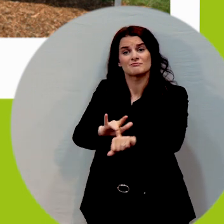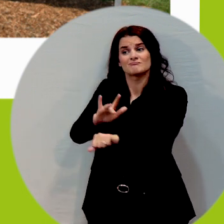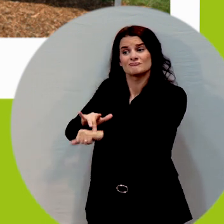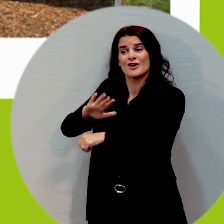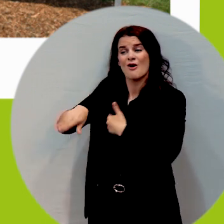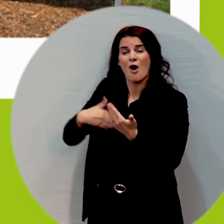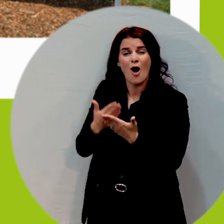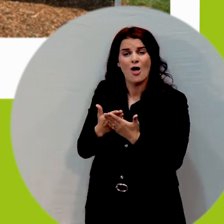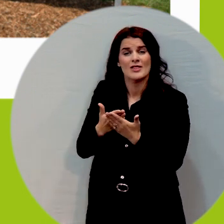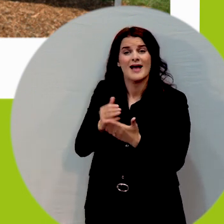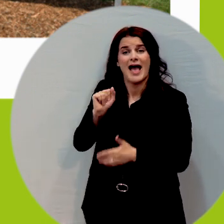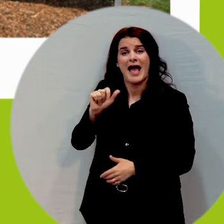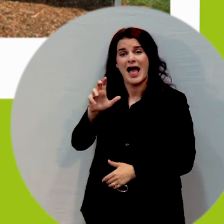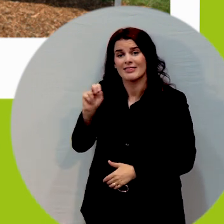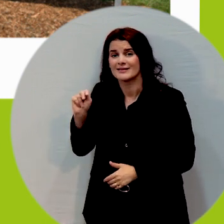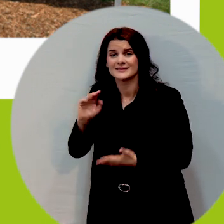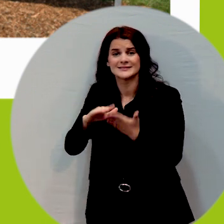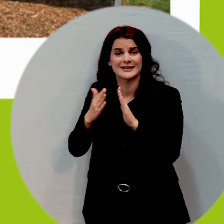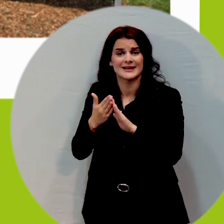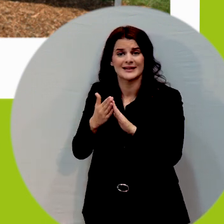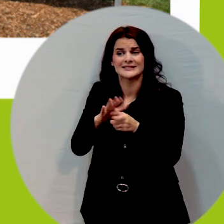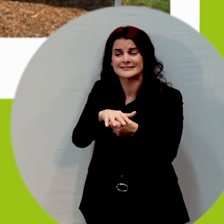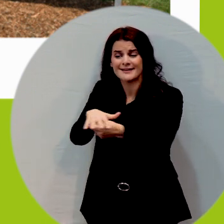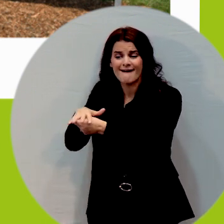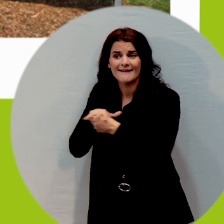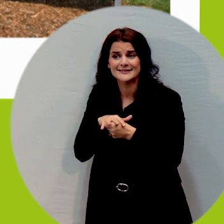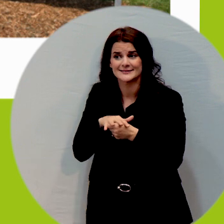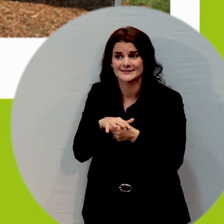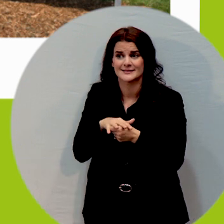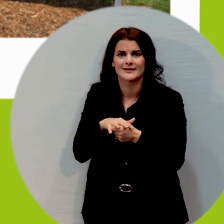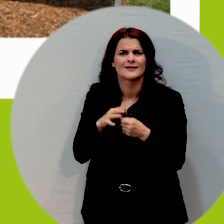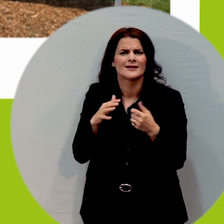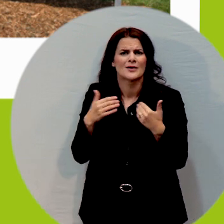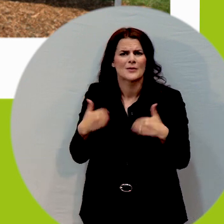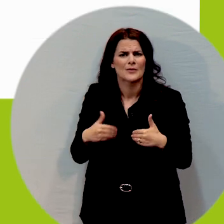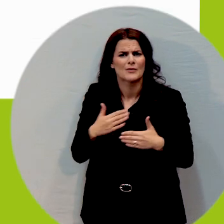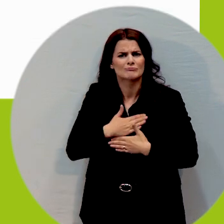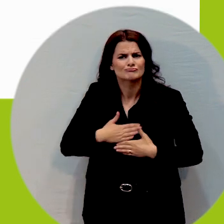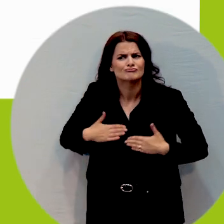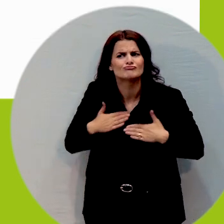regardless of who you are let's make this happen